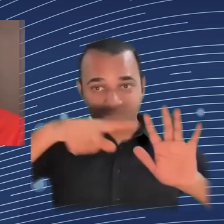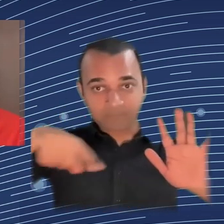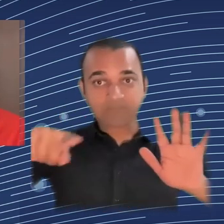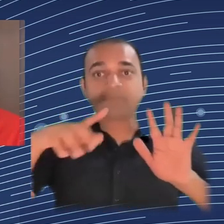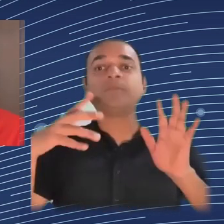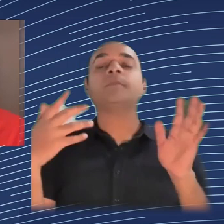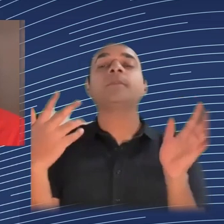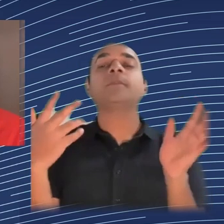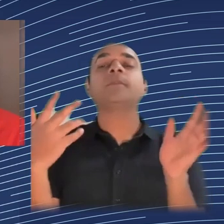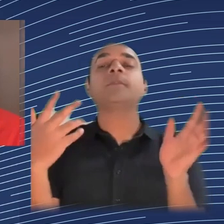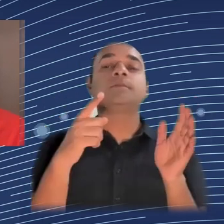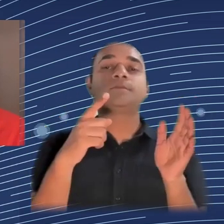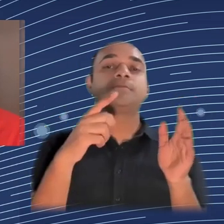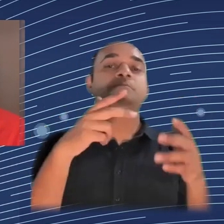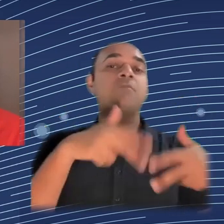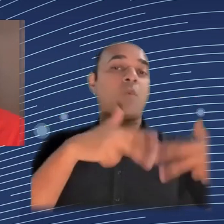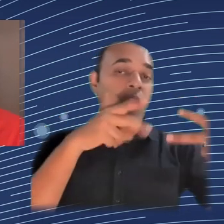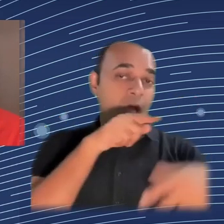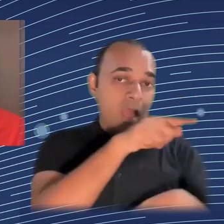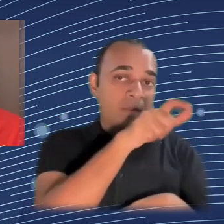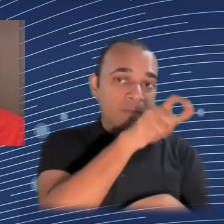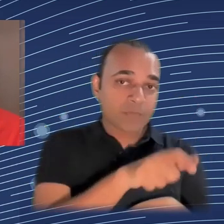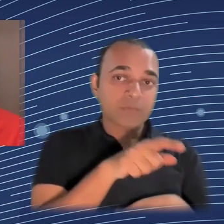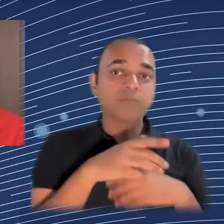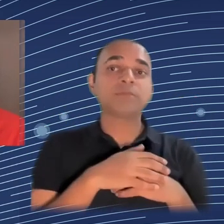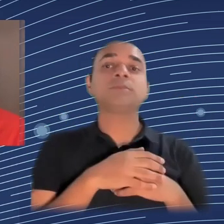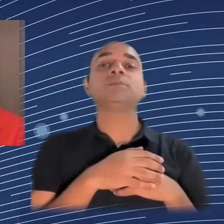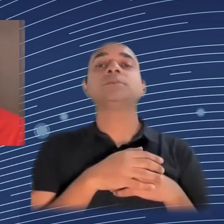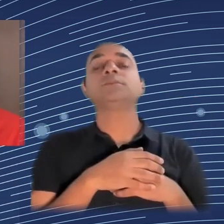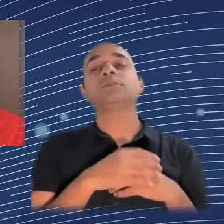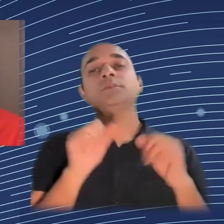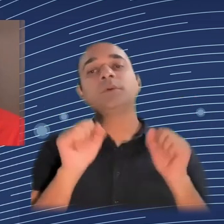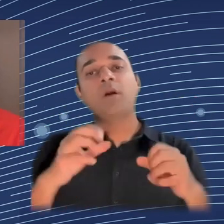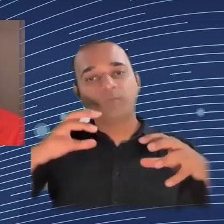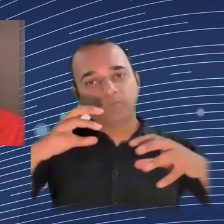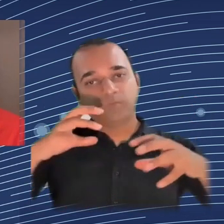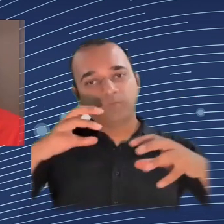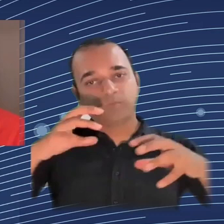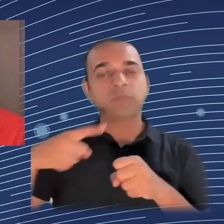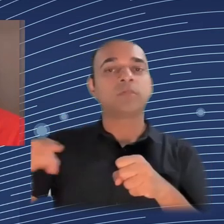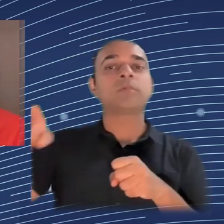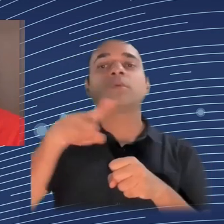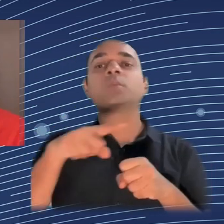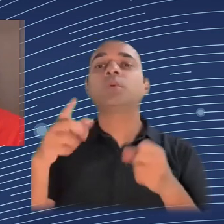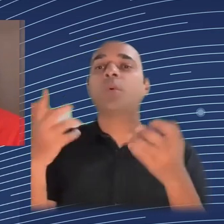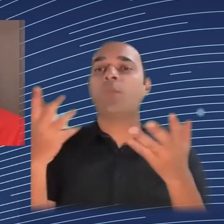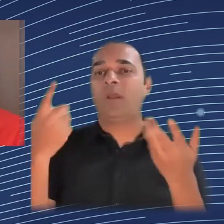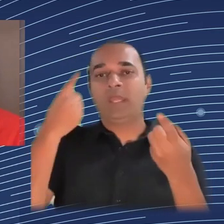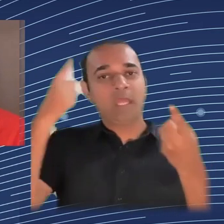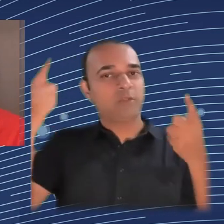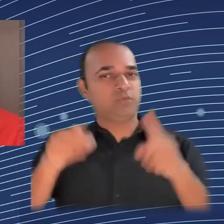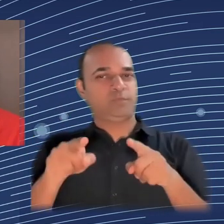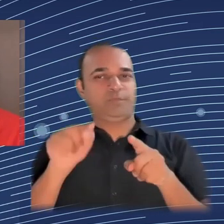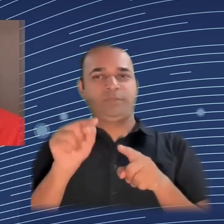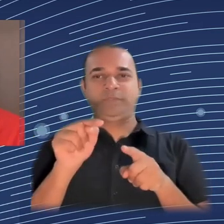how to do it, who should be involved, and so on and so forth, and that's fair. But imagine for a moment that, instead of being a humble